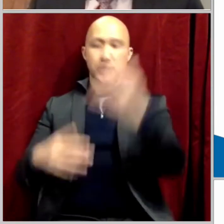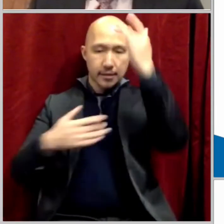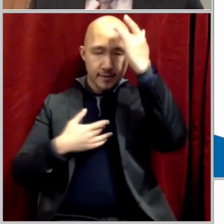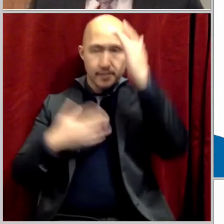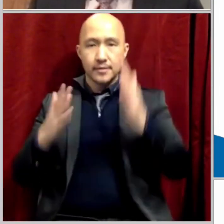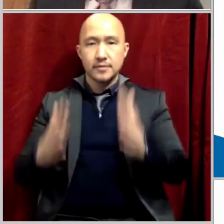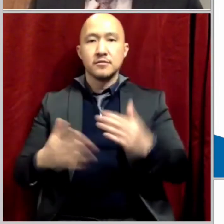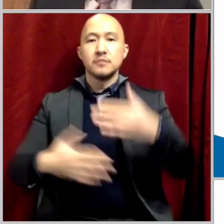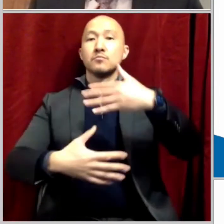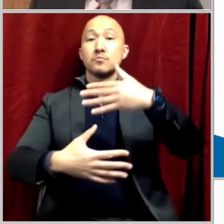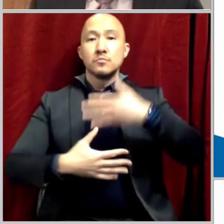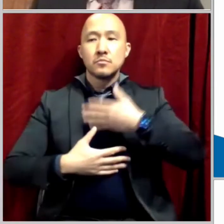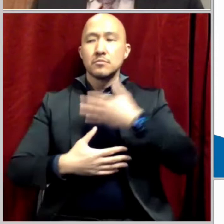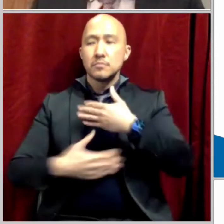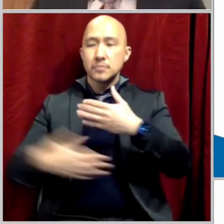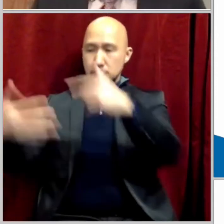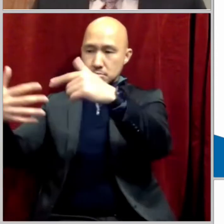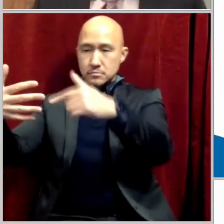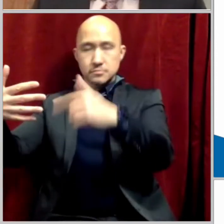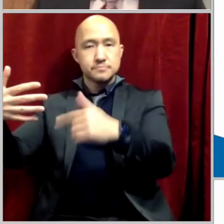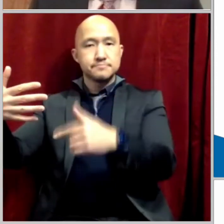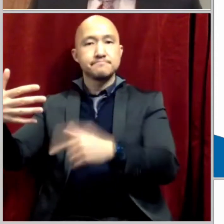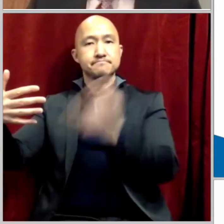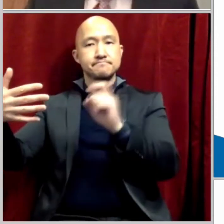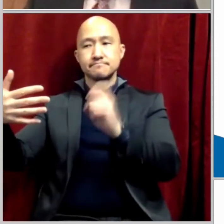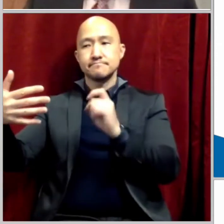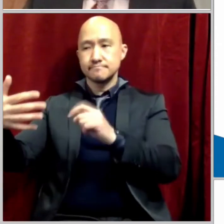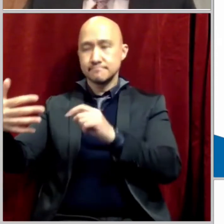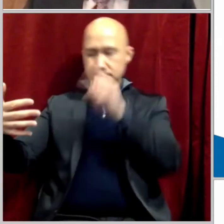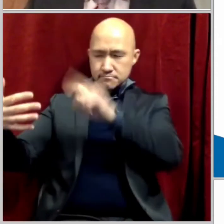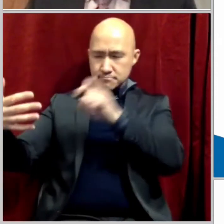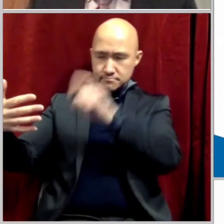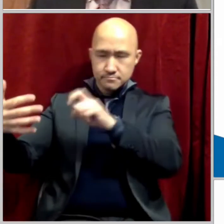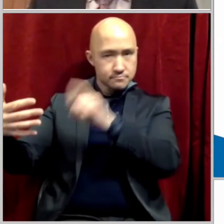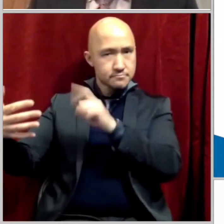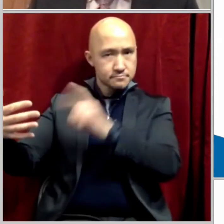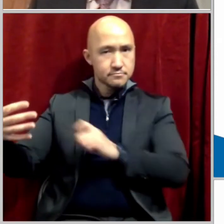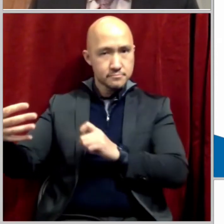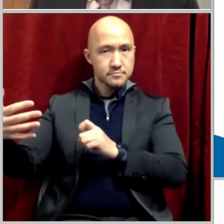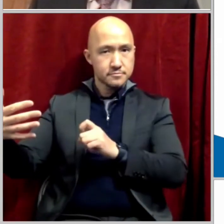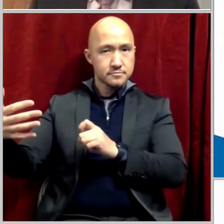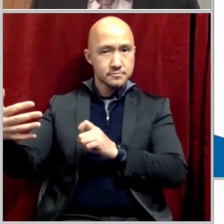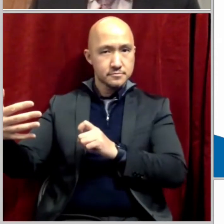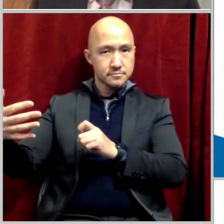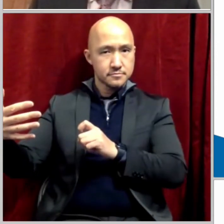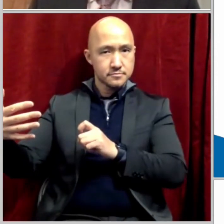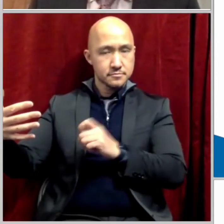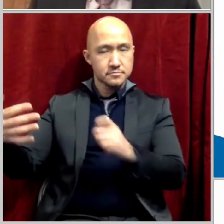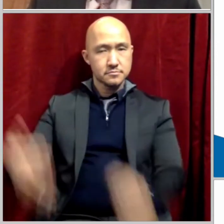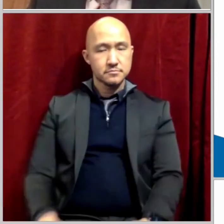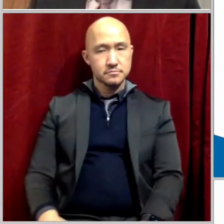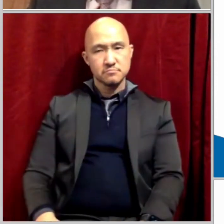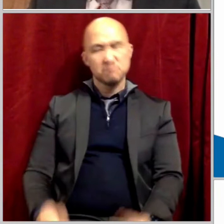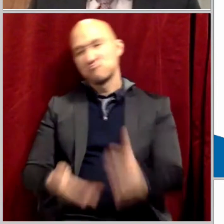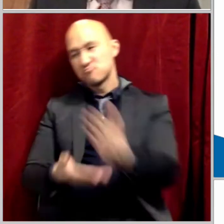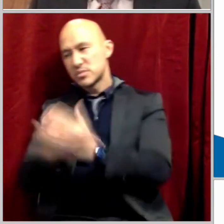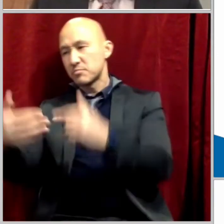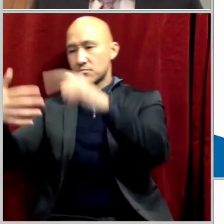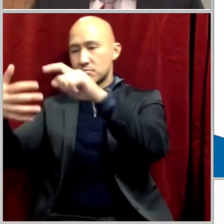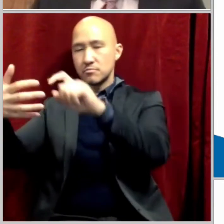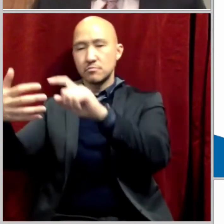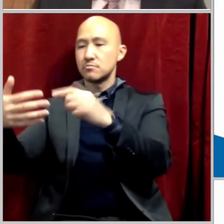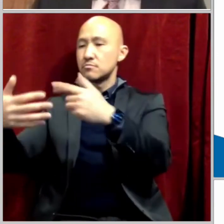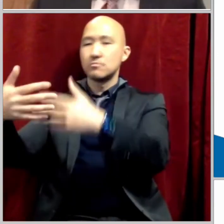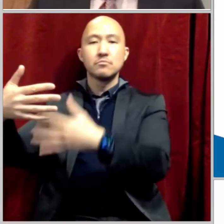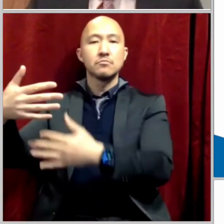Each one of the pause points is just less than a minute, just long enough for them to go through some basic vital checks. And as a result,